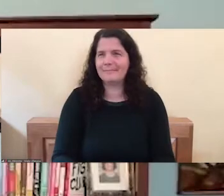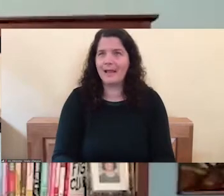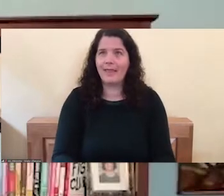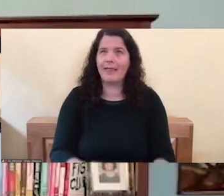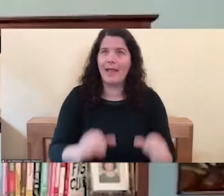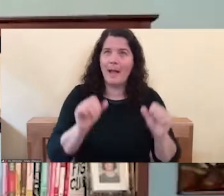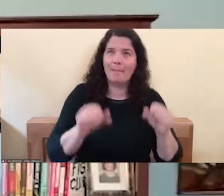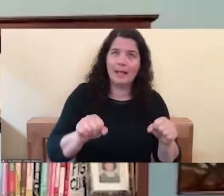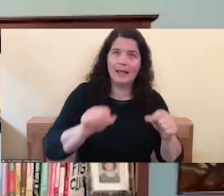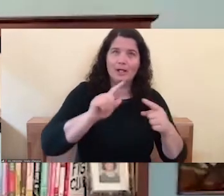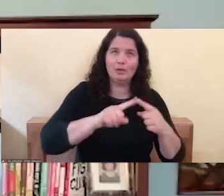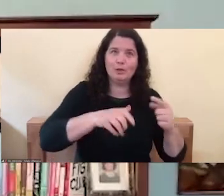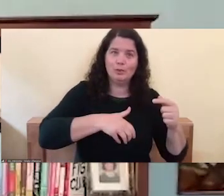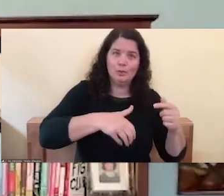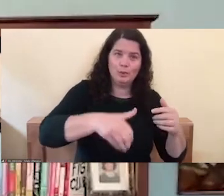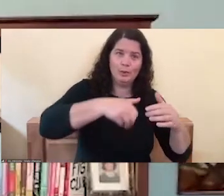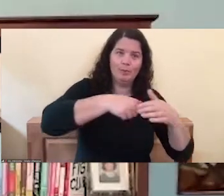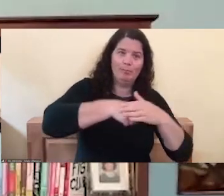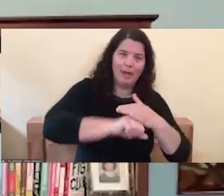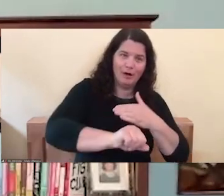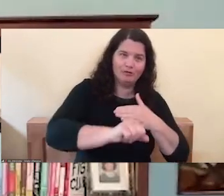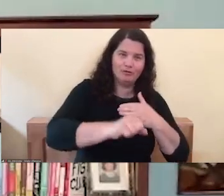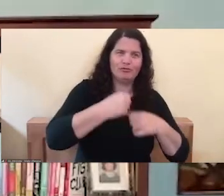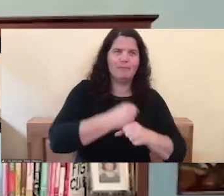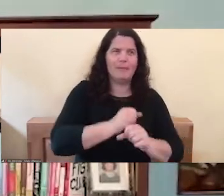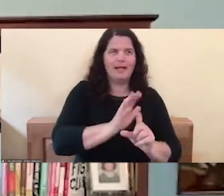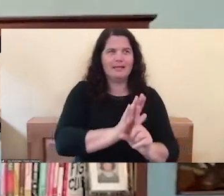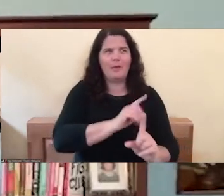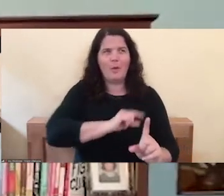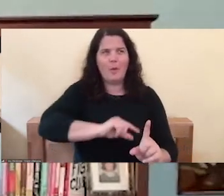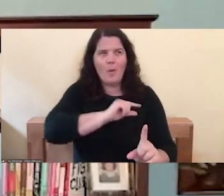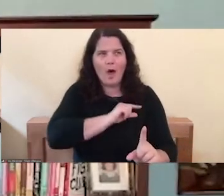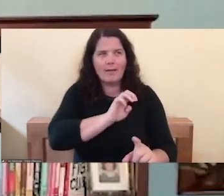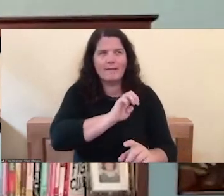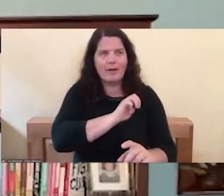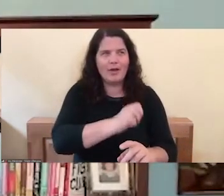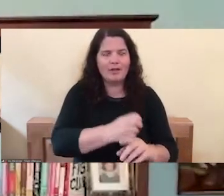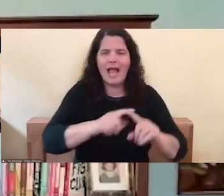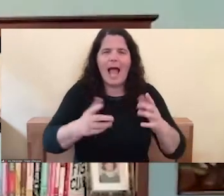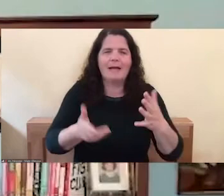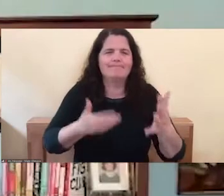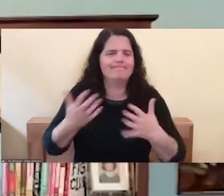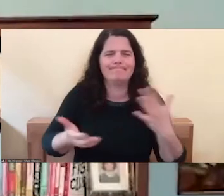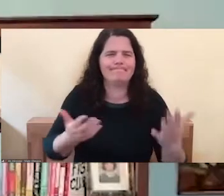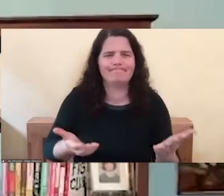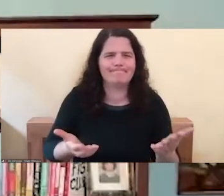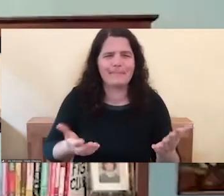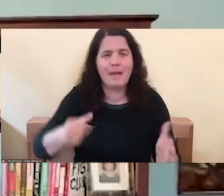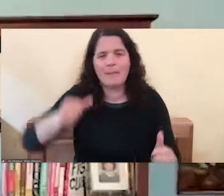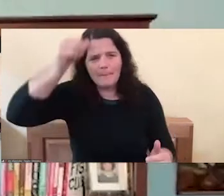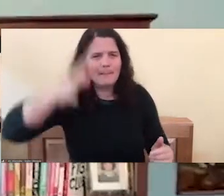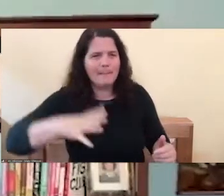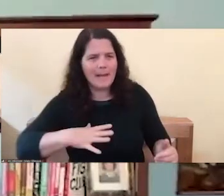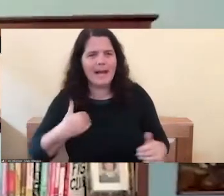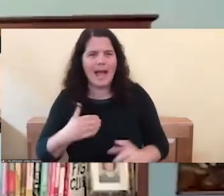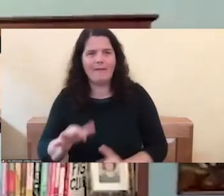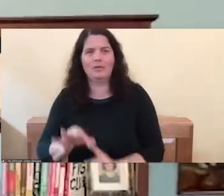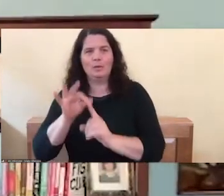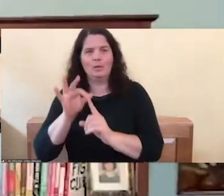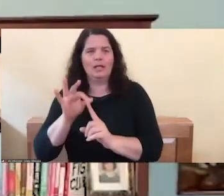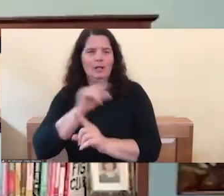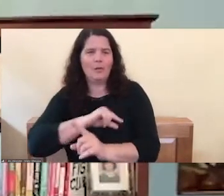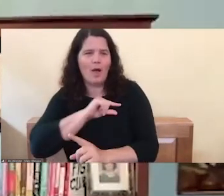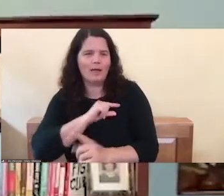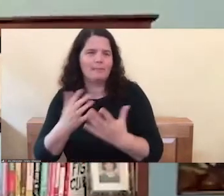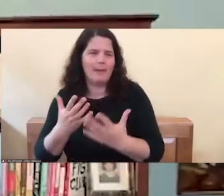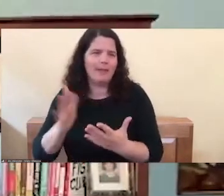quality of mom and bear energy a little different. And again, that's, I don't, you know, men also have unique qualities, maybe a warrior energy that's a